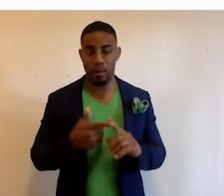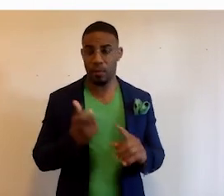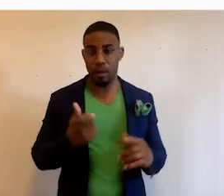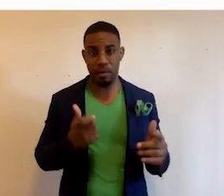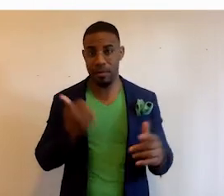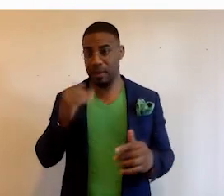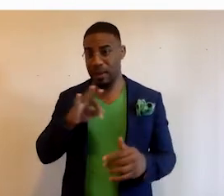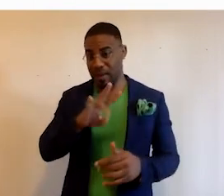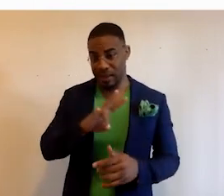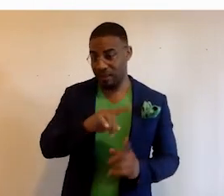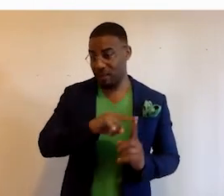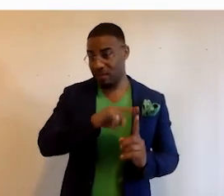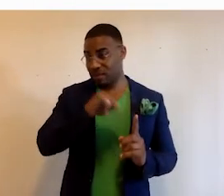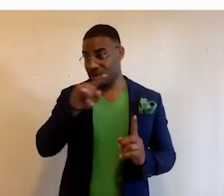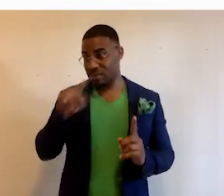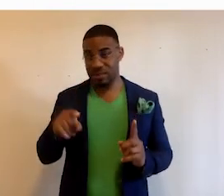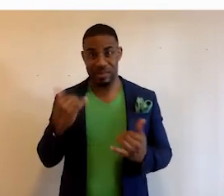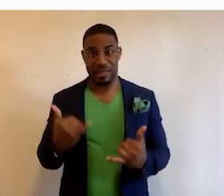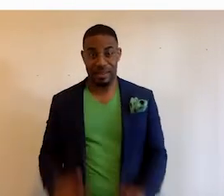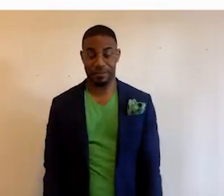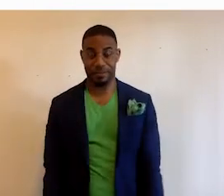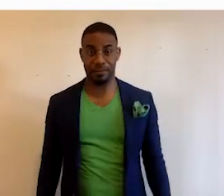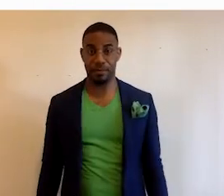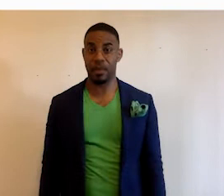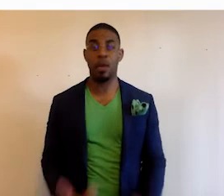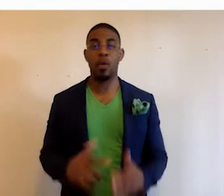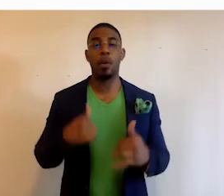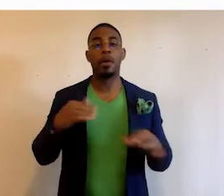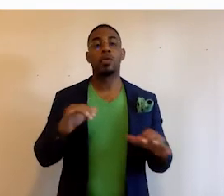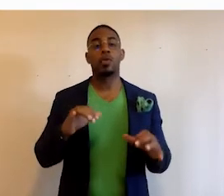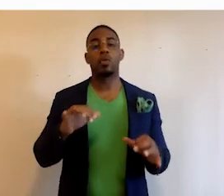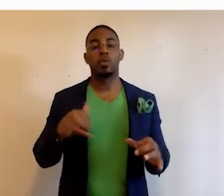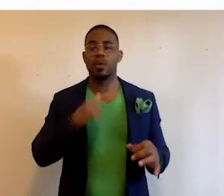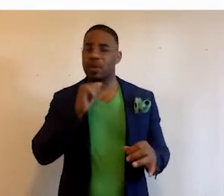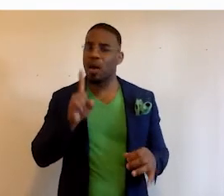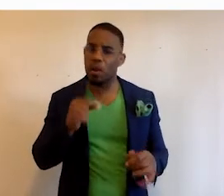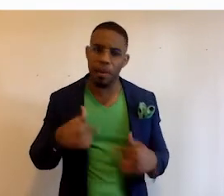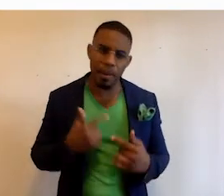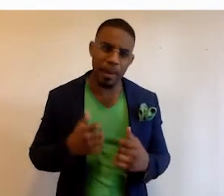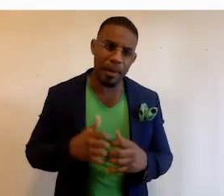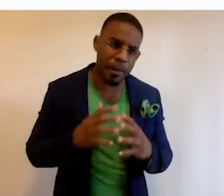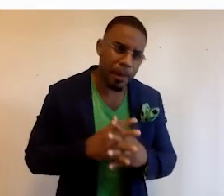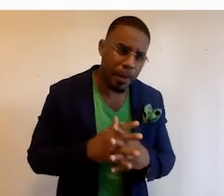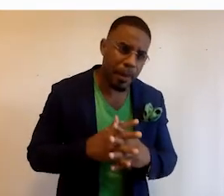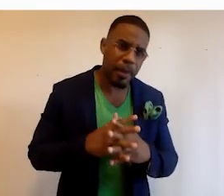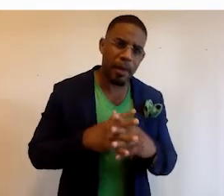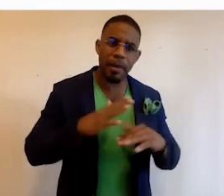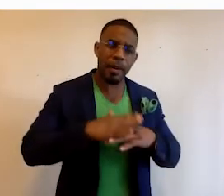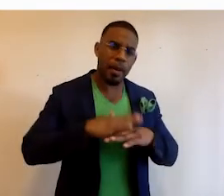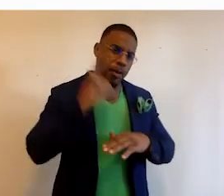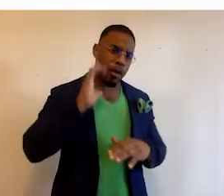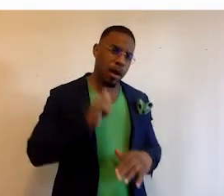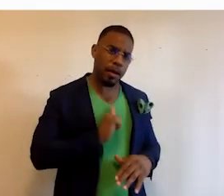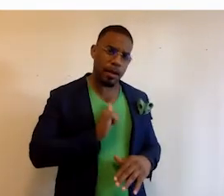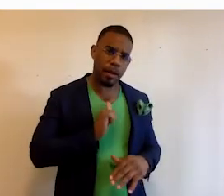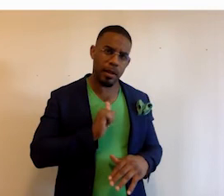1997 until today. And what we've been doing is we've not only been building these platforms for ourselves,